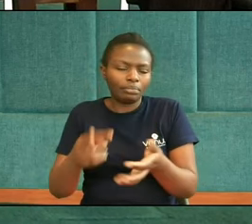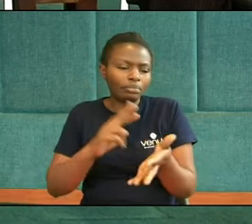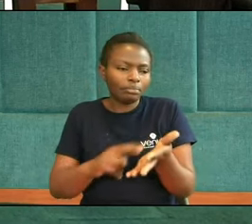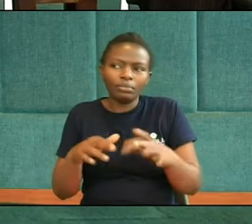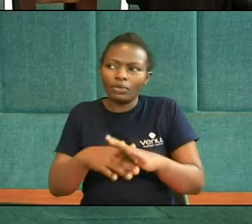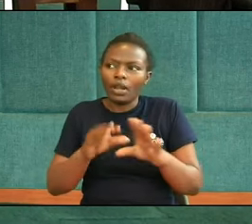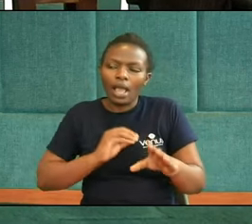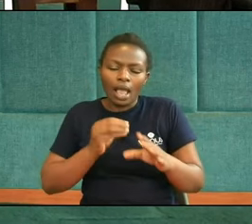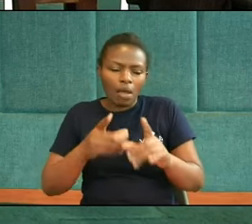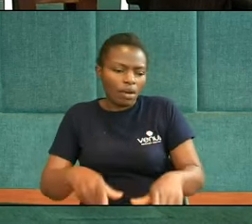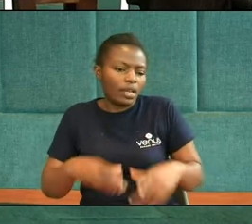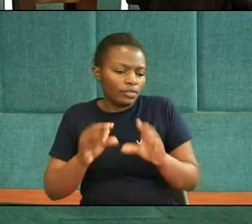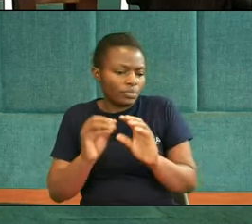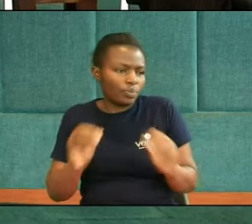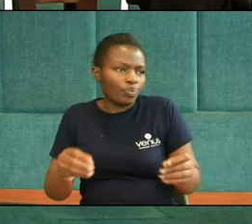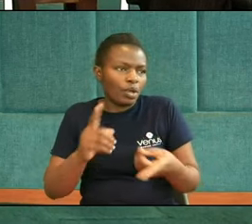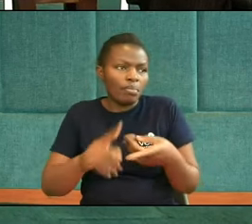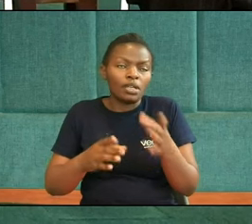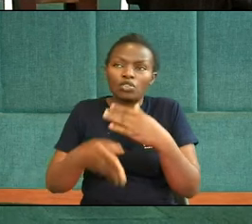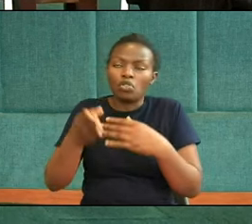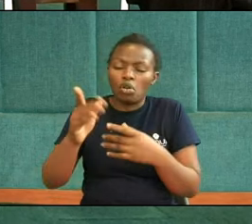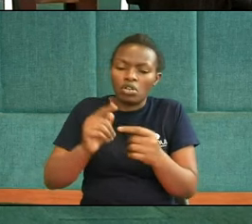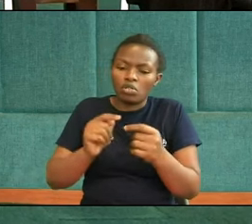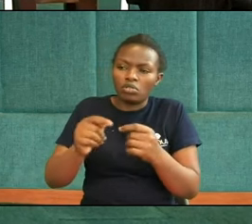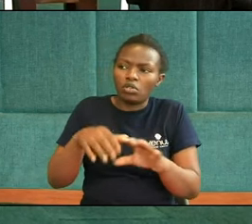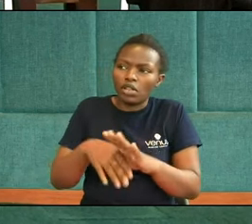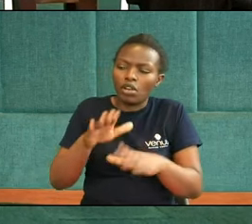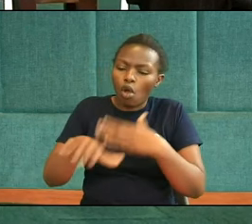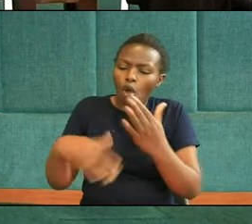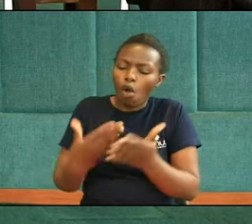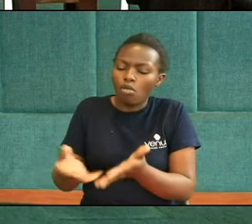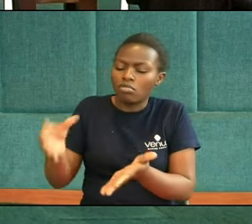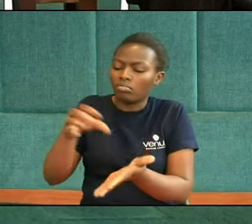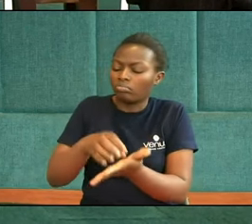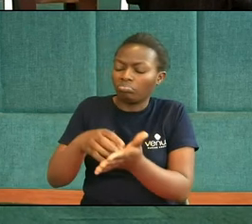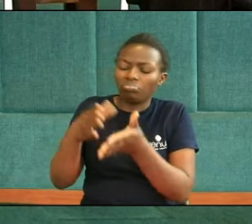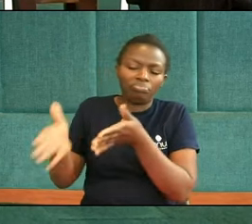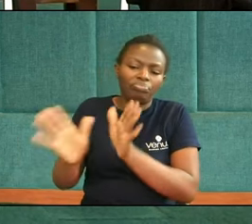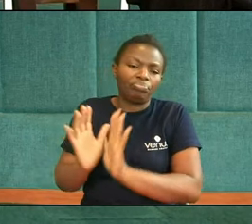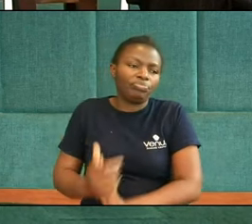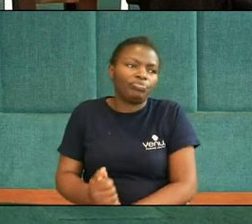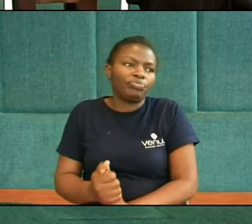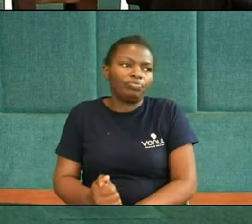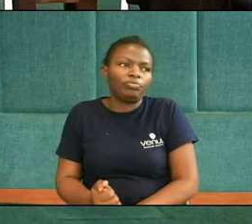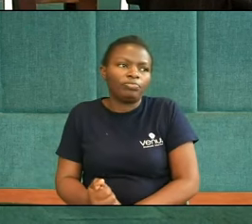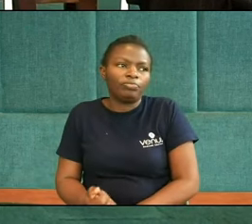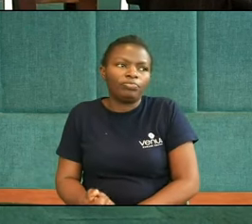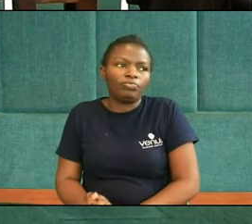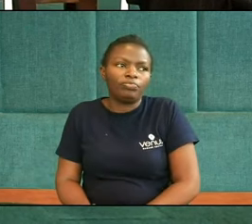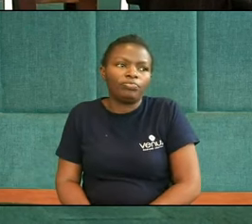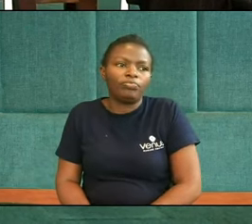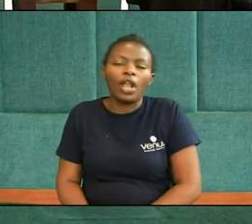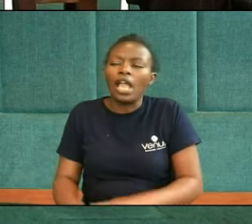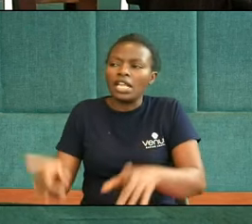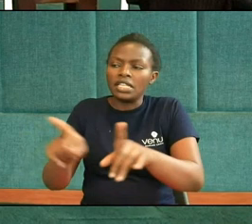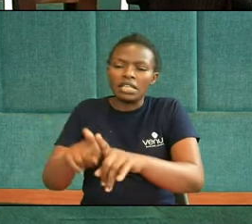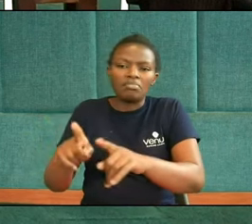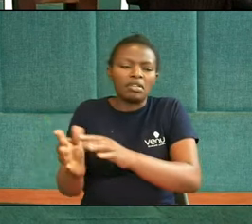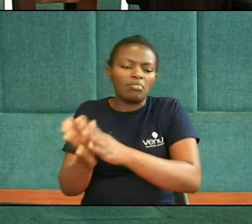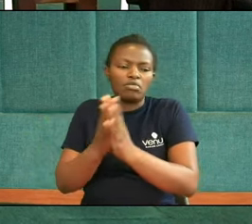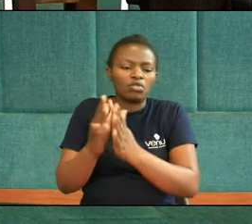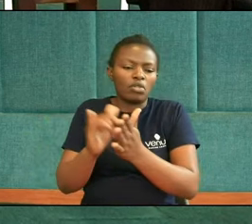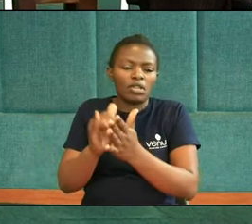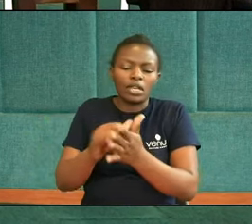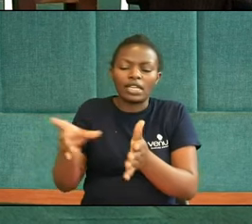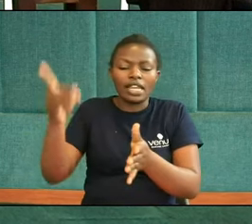in control of all the circumstances That are there And that was the same story That